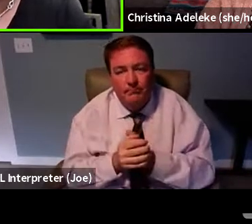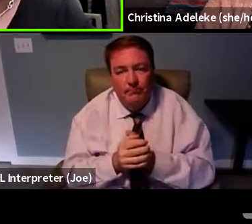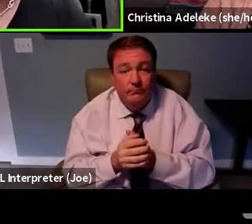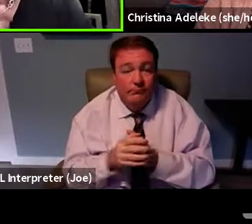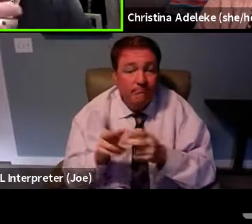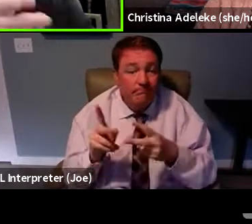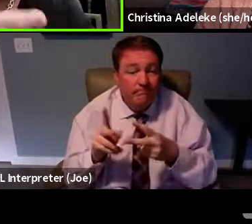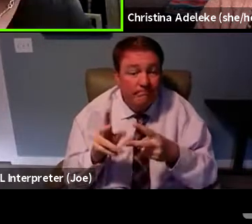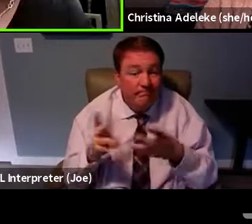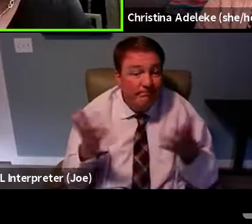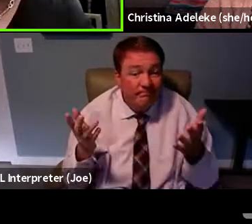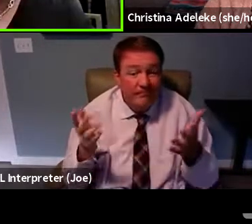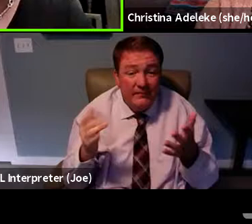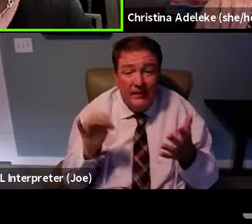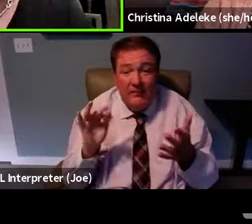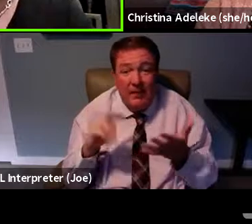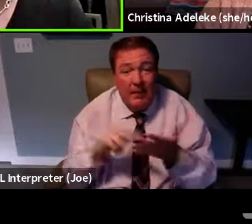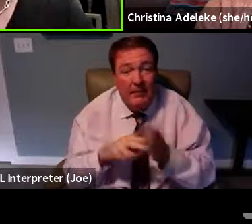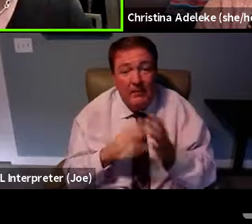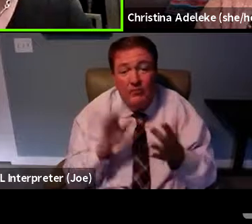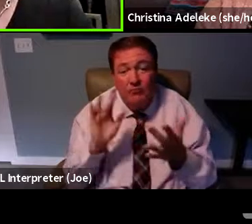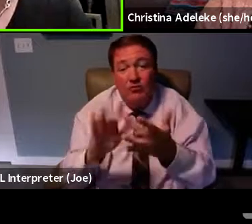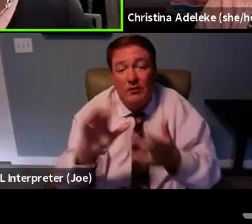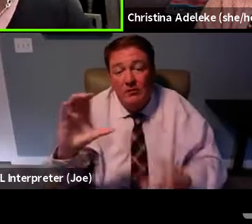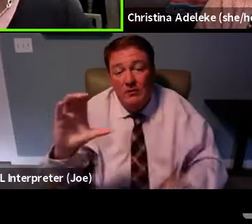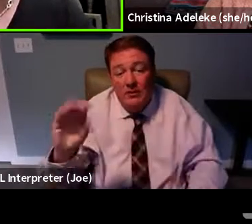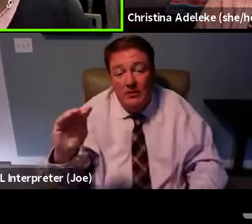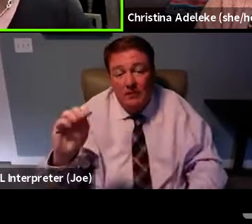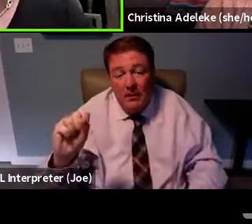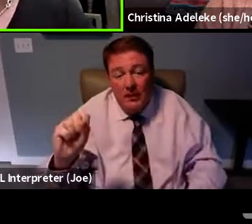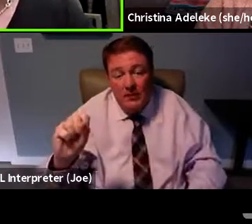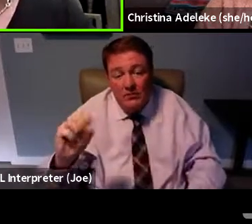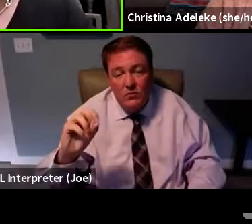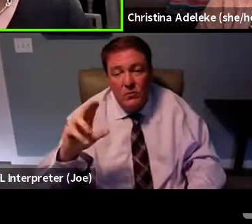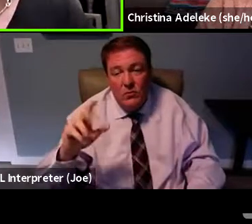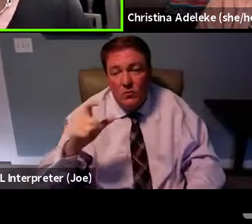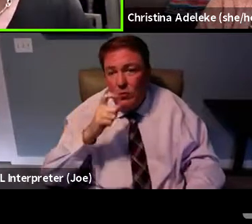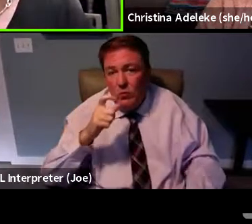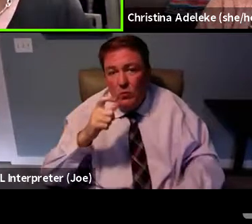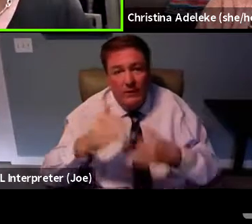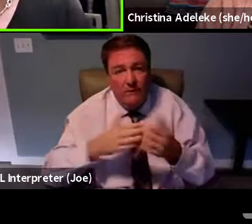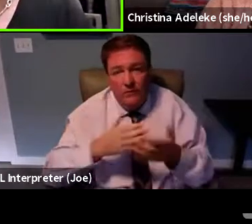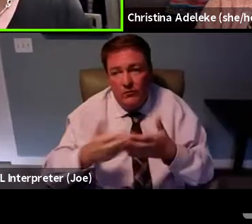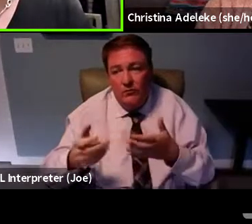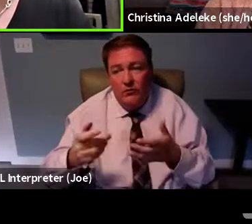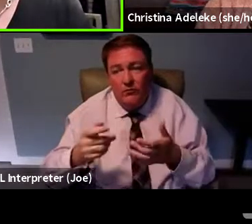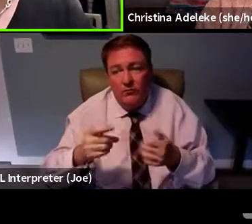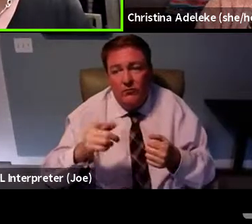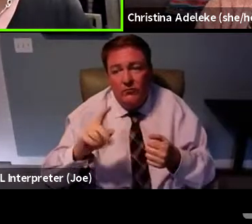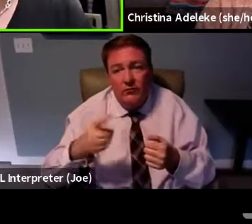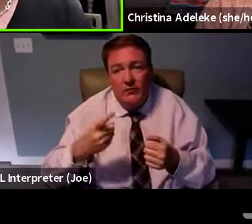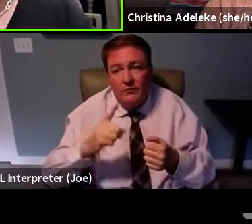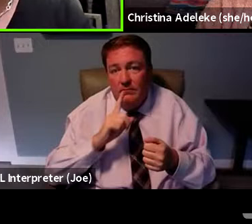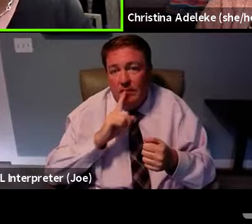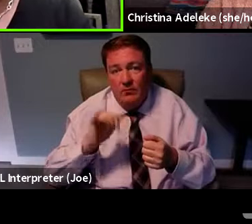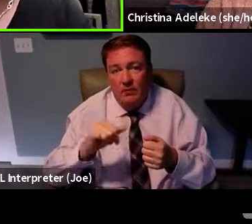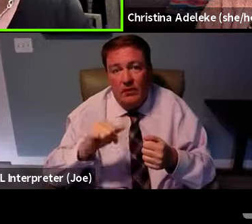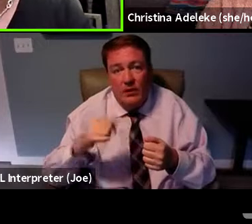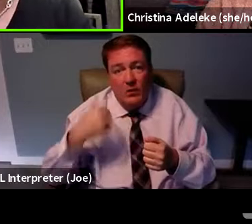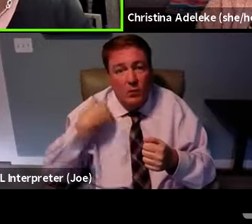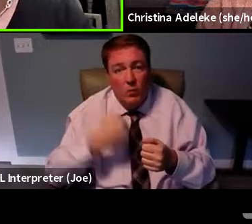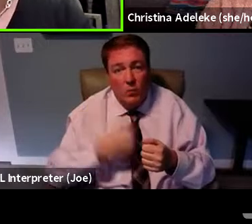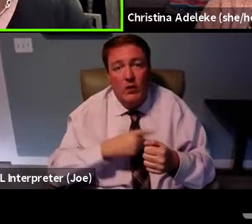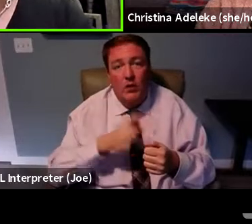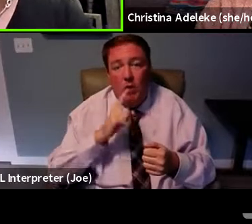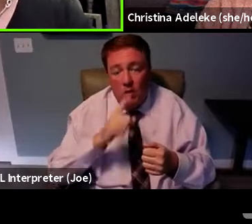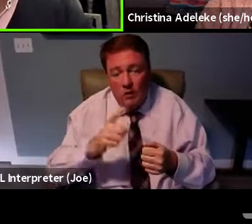it's, you know, reaching out to CMS or whomever, just to make sure that we're being